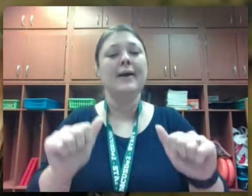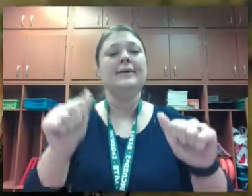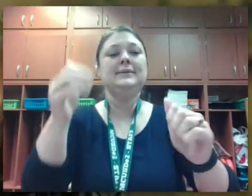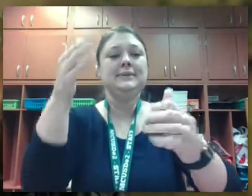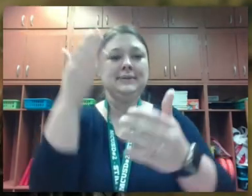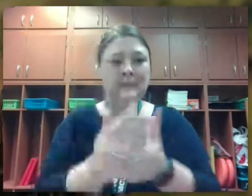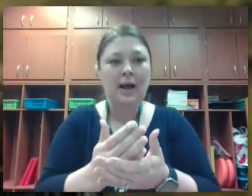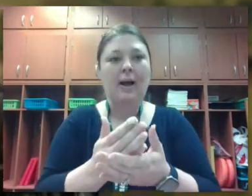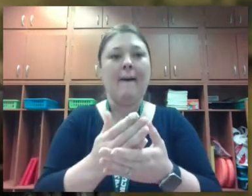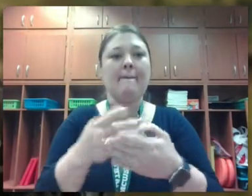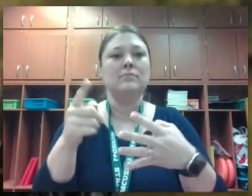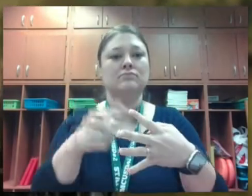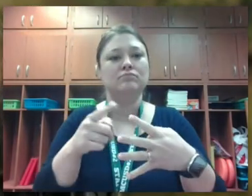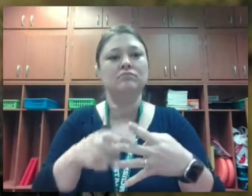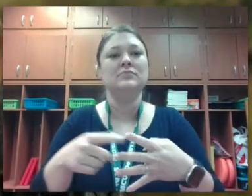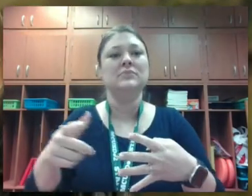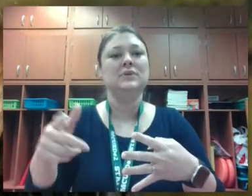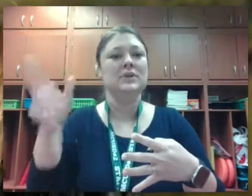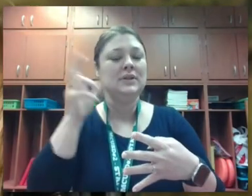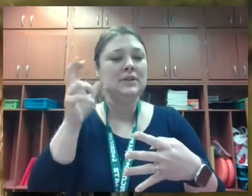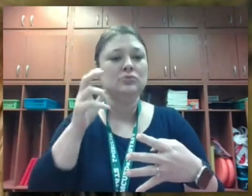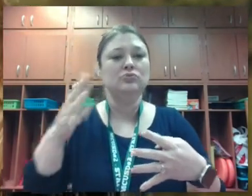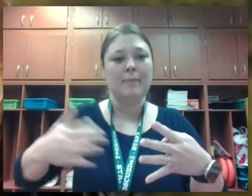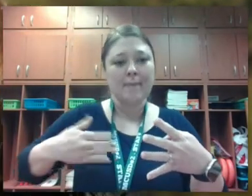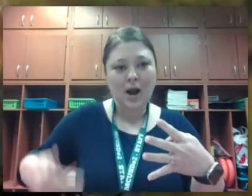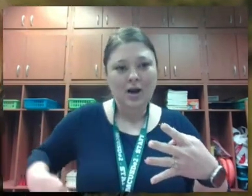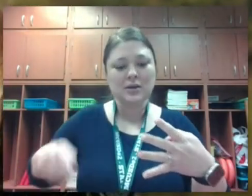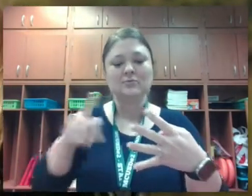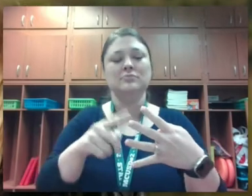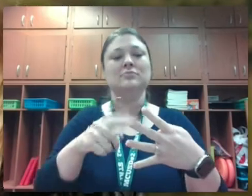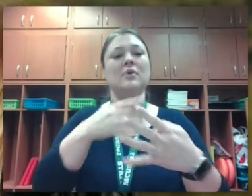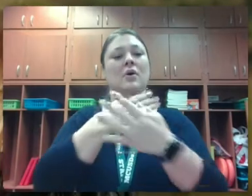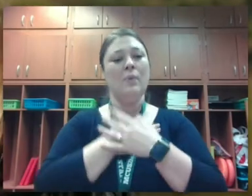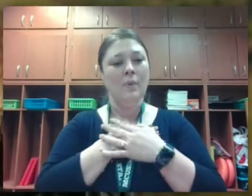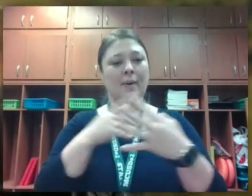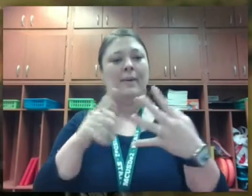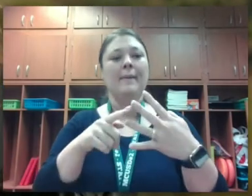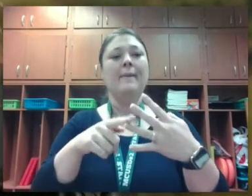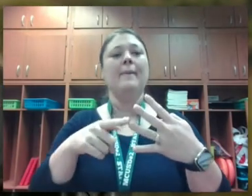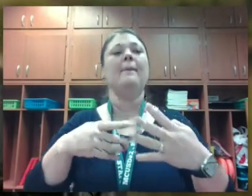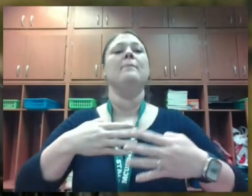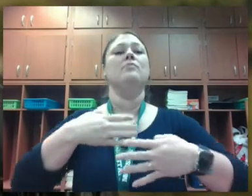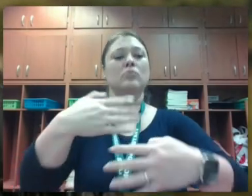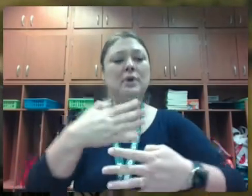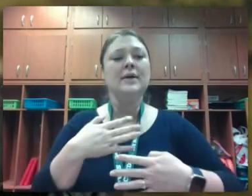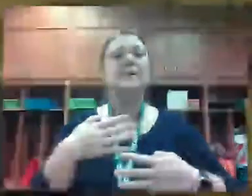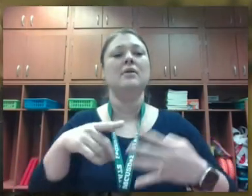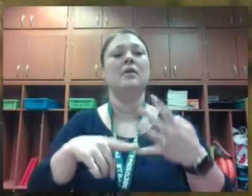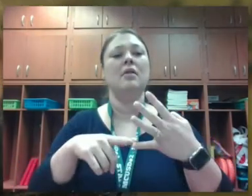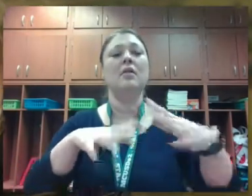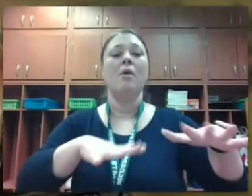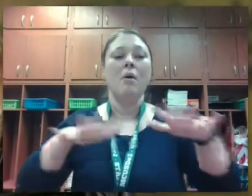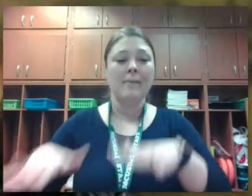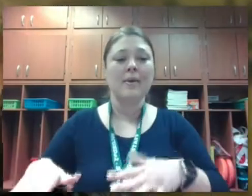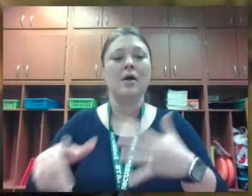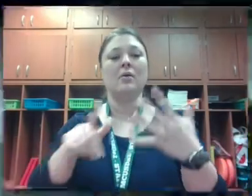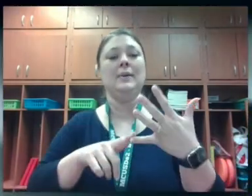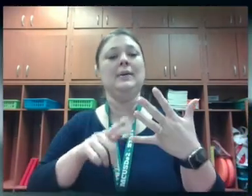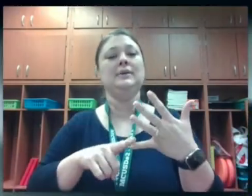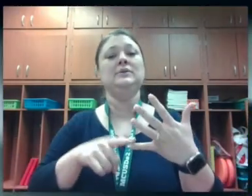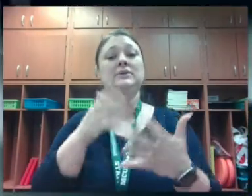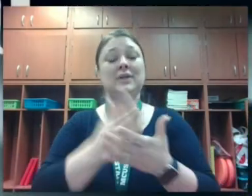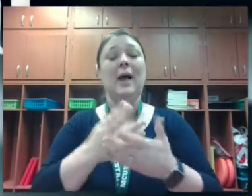take a moment, take a breath, calm down, and stop and aim your feelings.